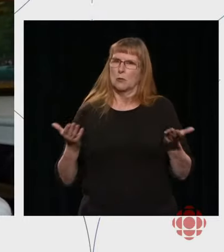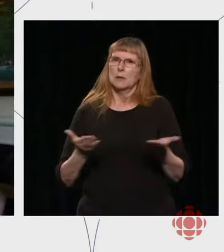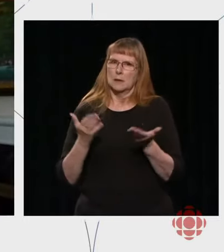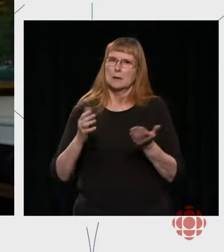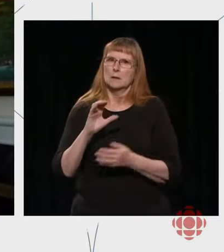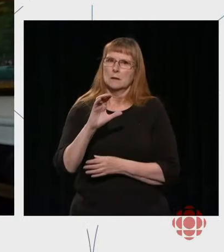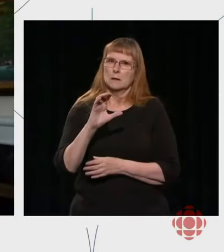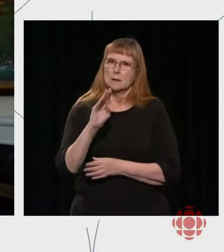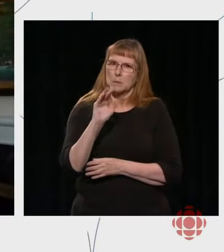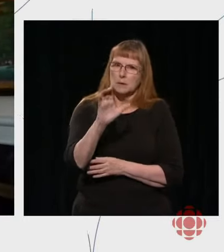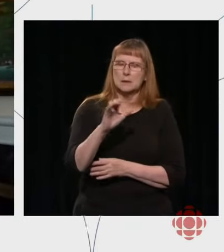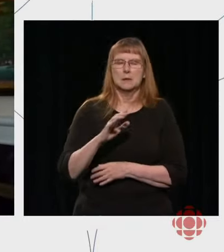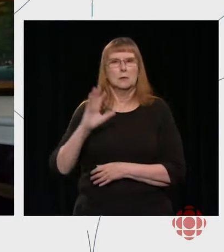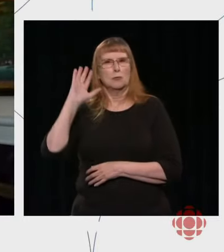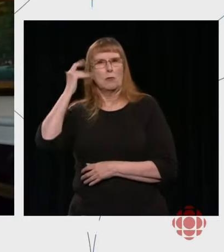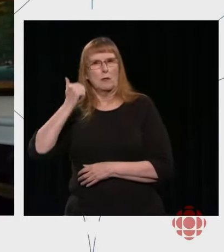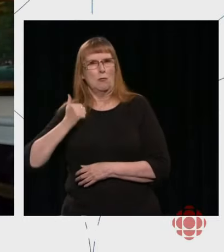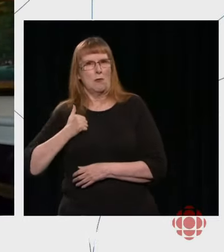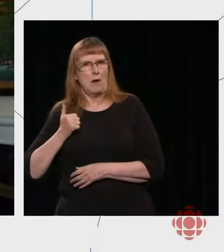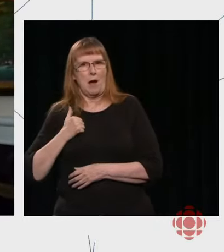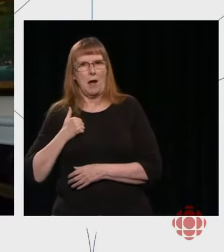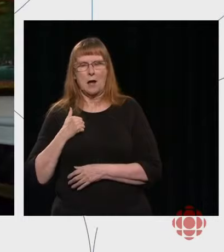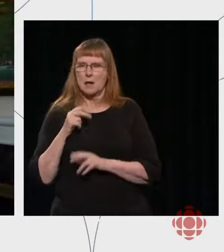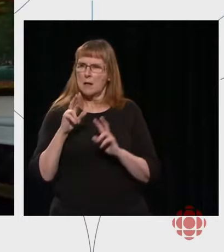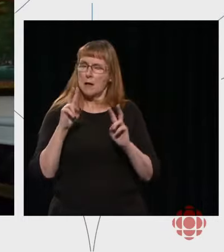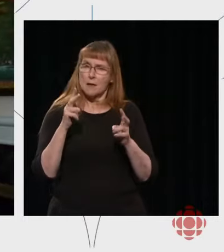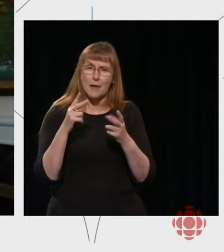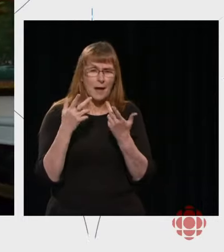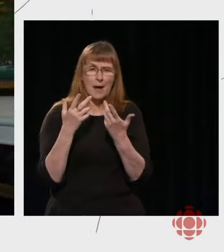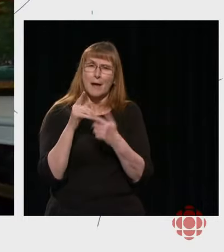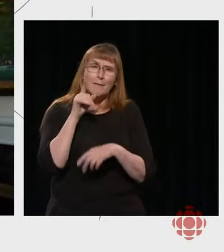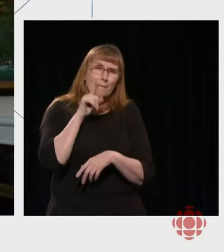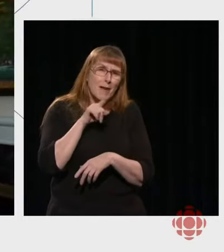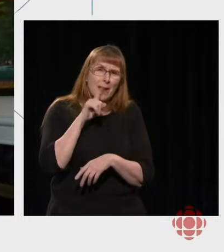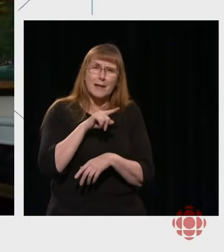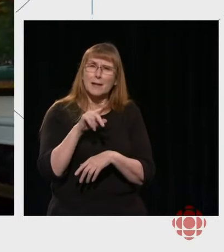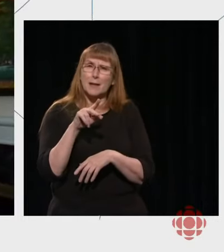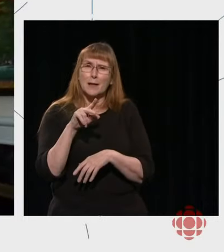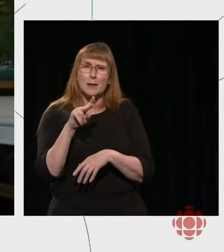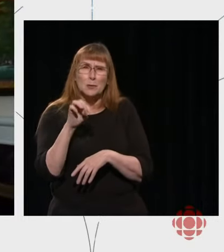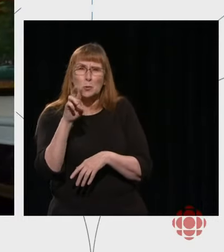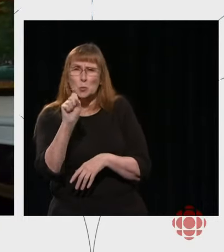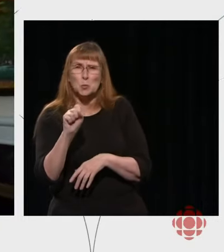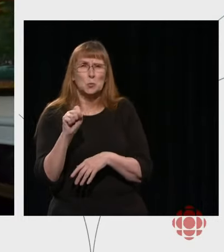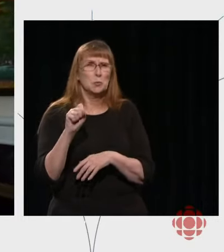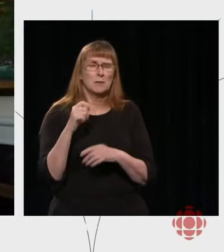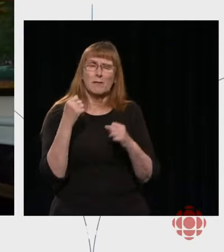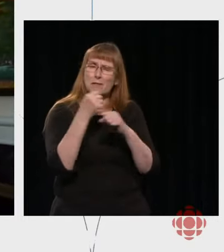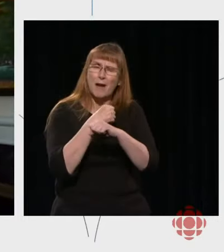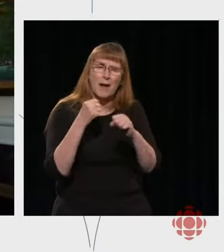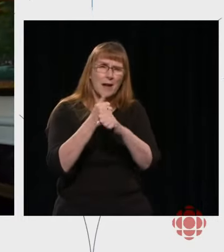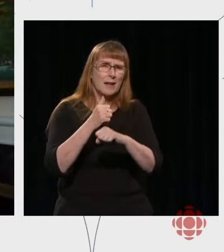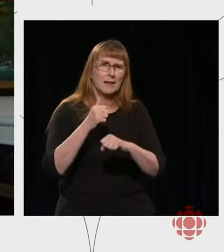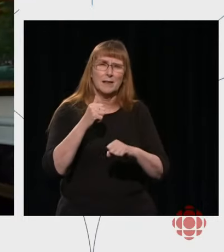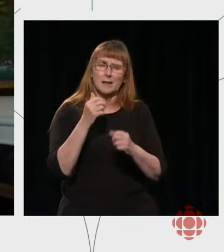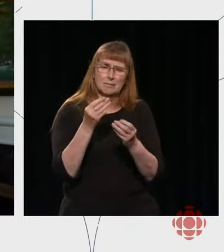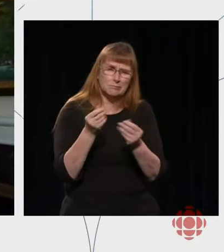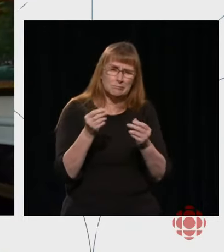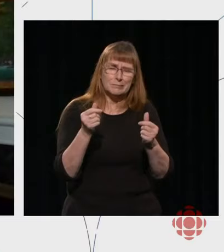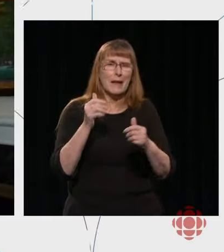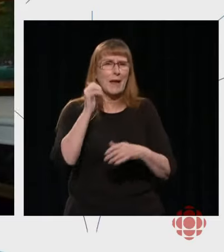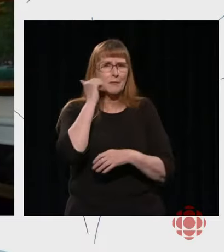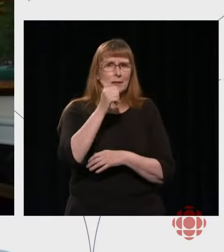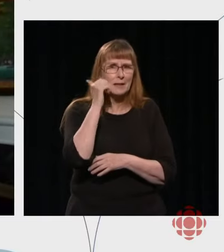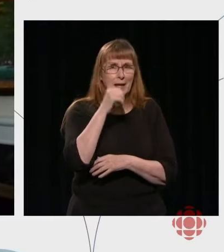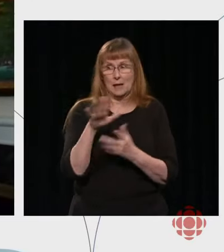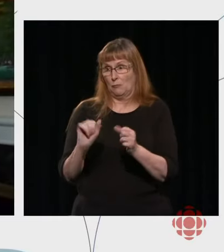combat fake news each and every day, especially around COVID. But just to be clear, we are also working